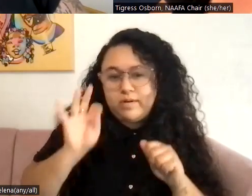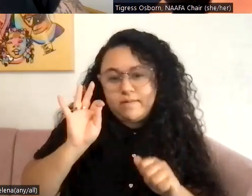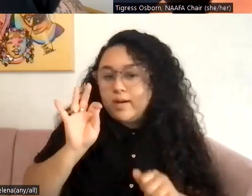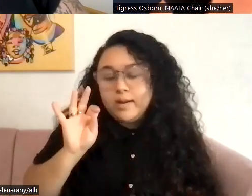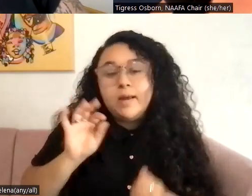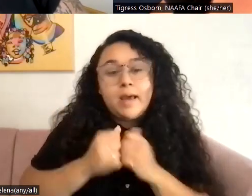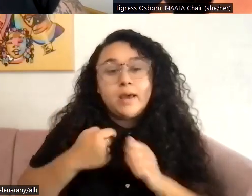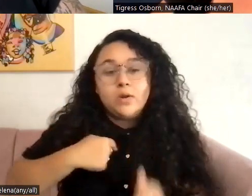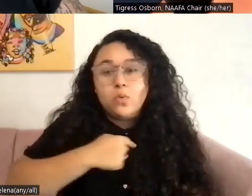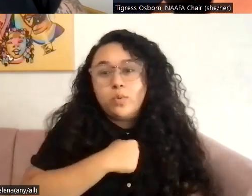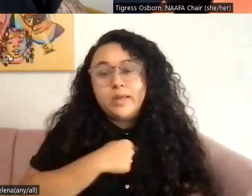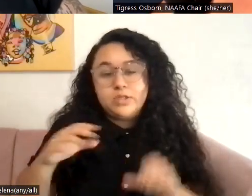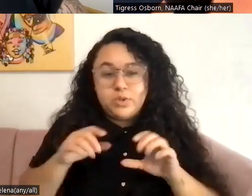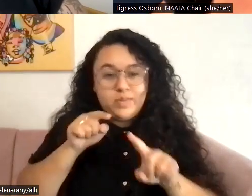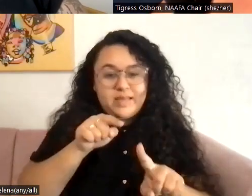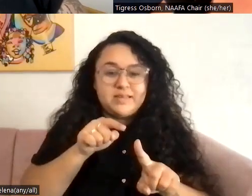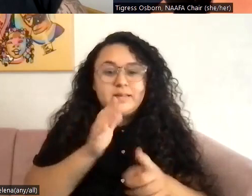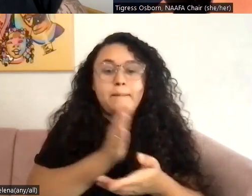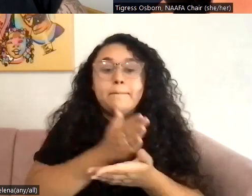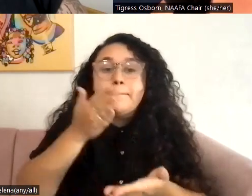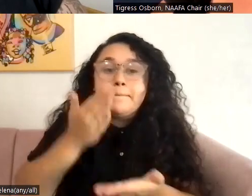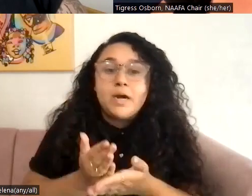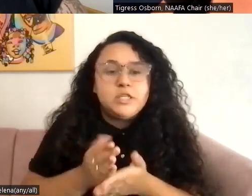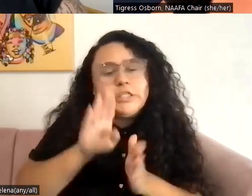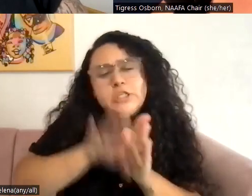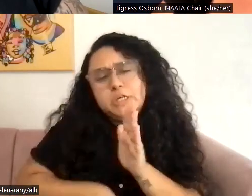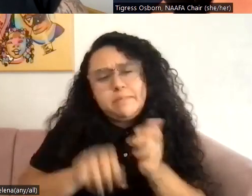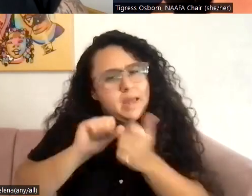how do we do this on a budget? Not because.